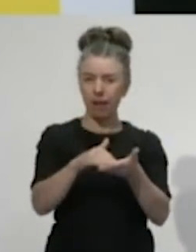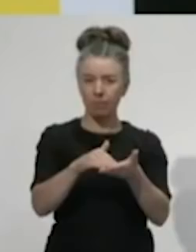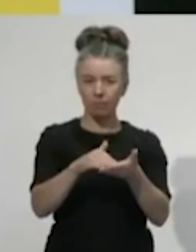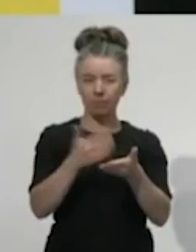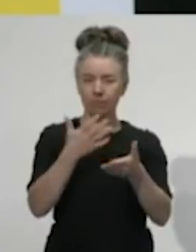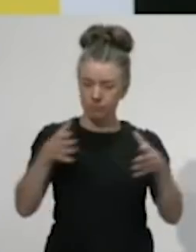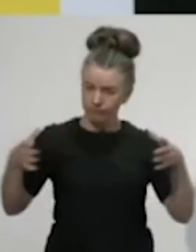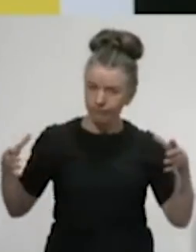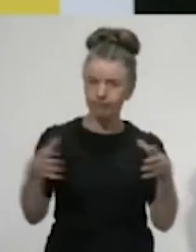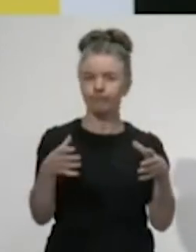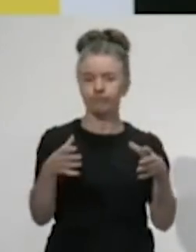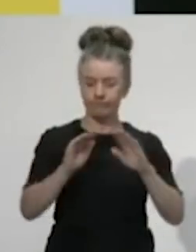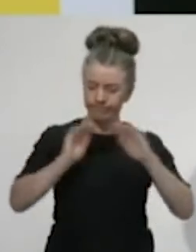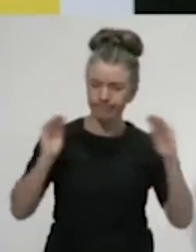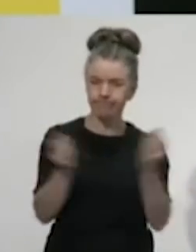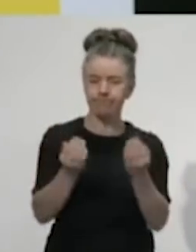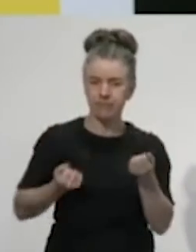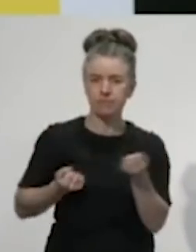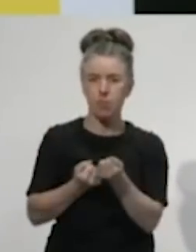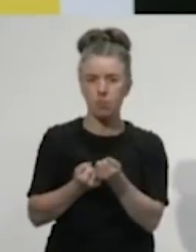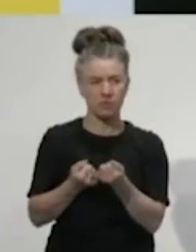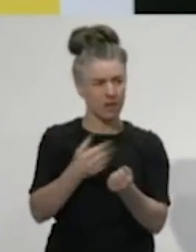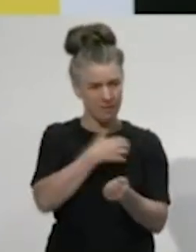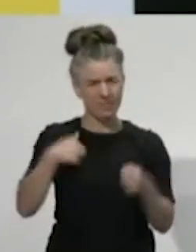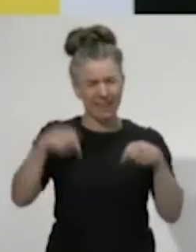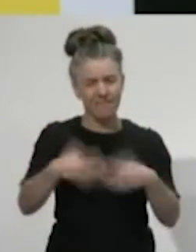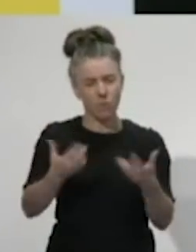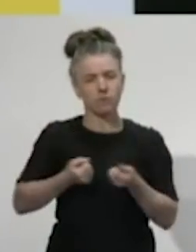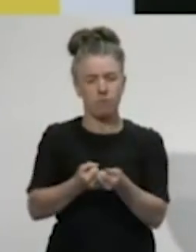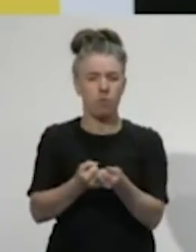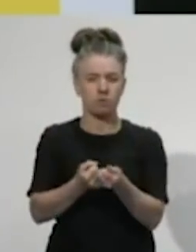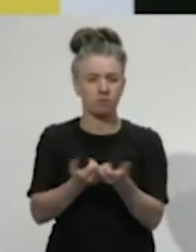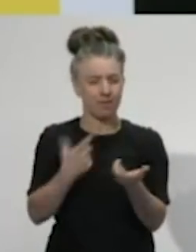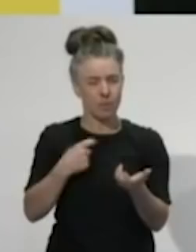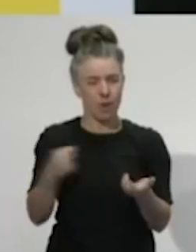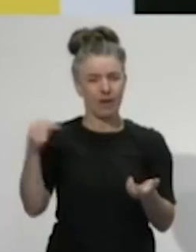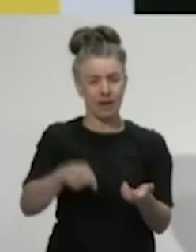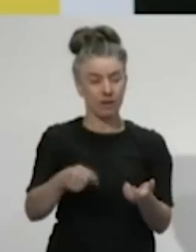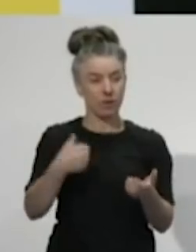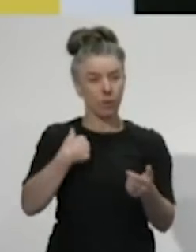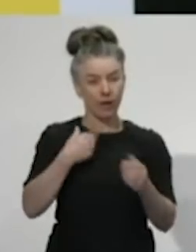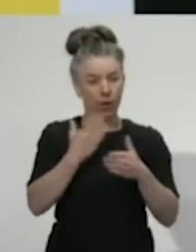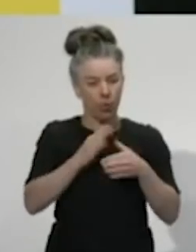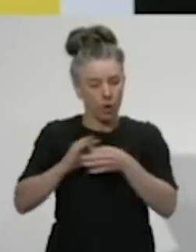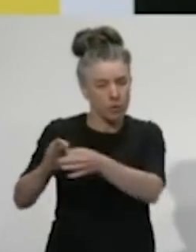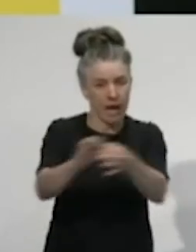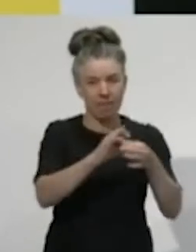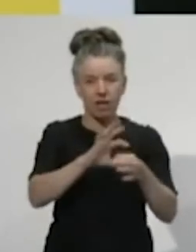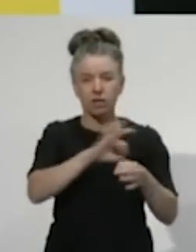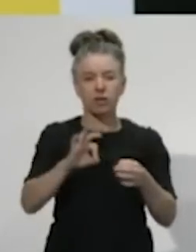we will strengthen the blanket of support that government is here to provide. We are rebuilding together, not apart.